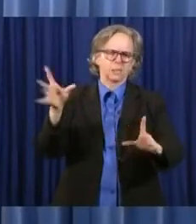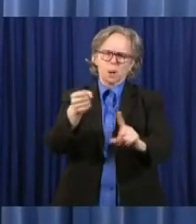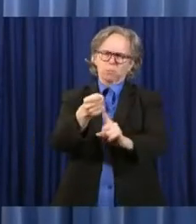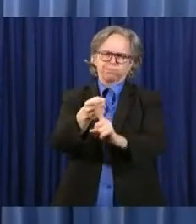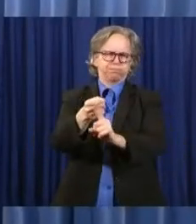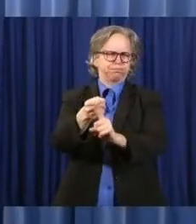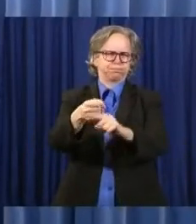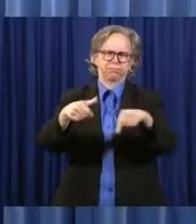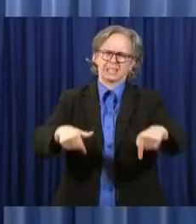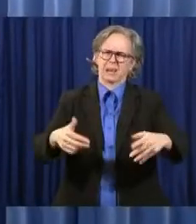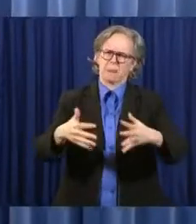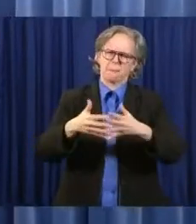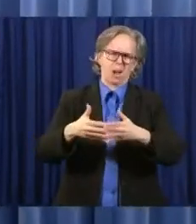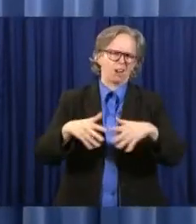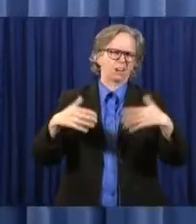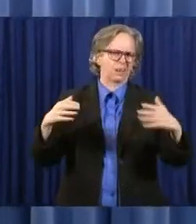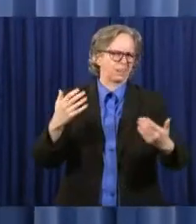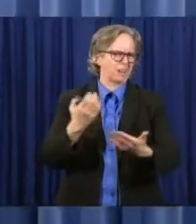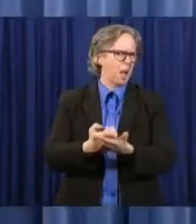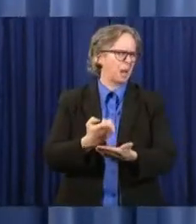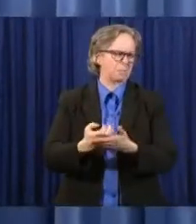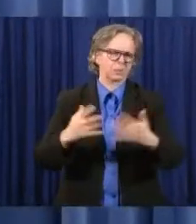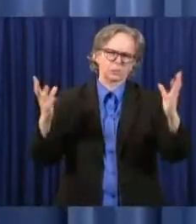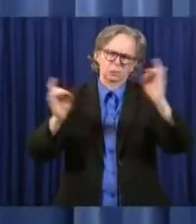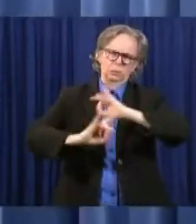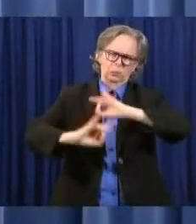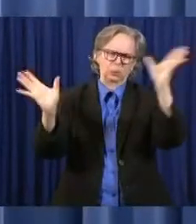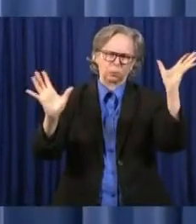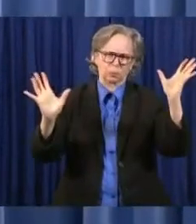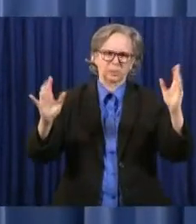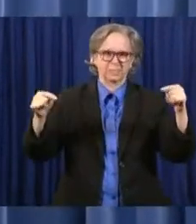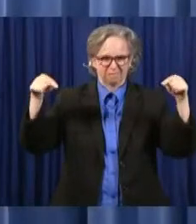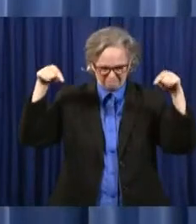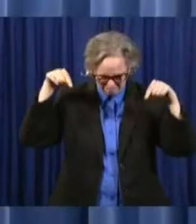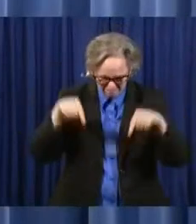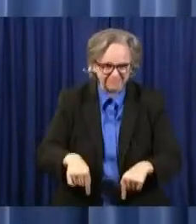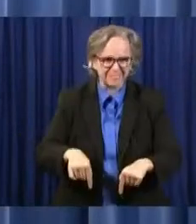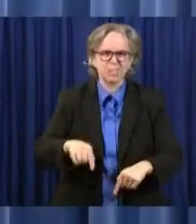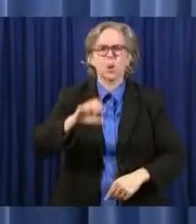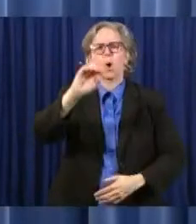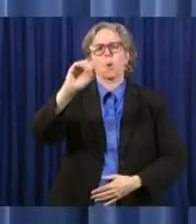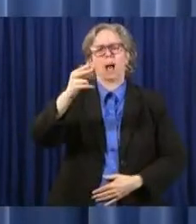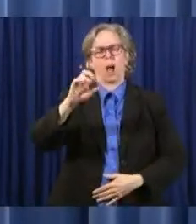certainly has had a profound impact on the Ohio economy as well.